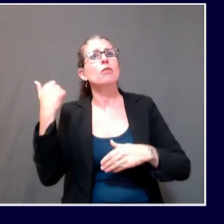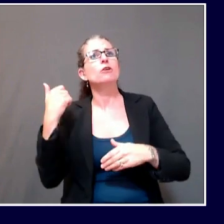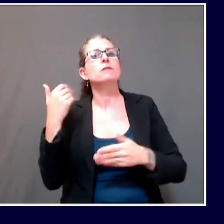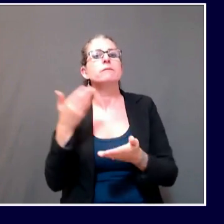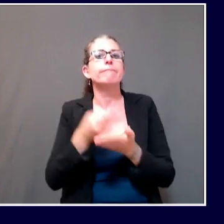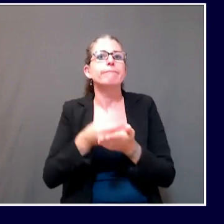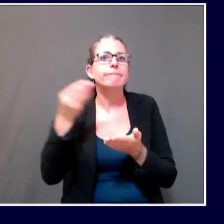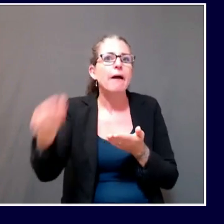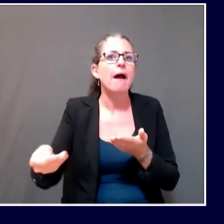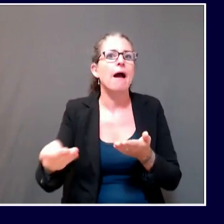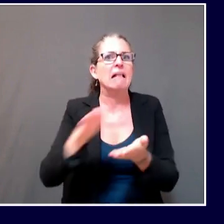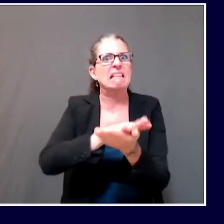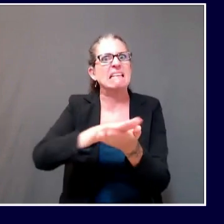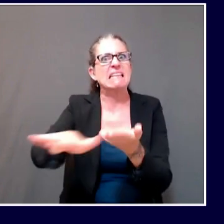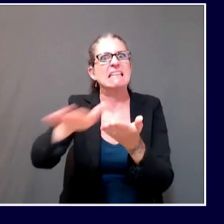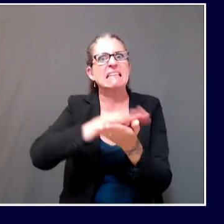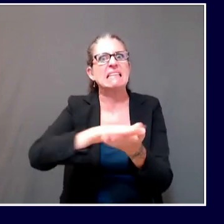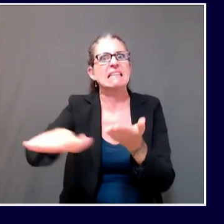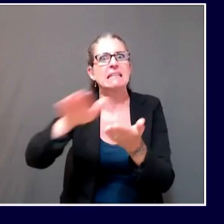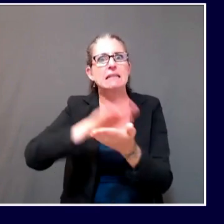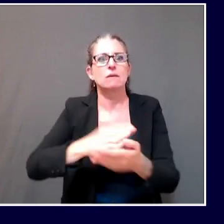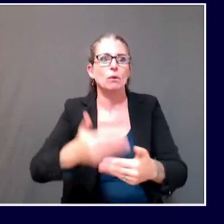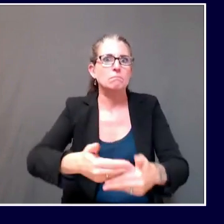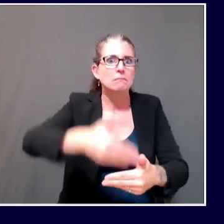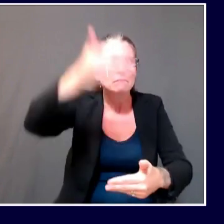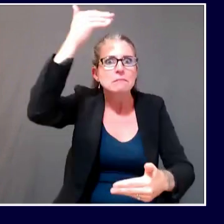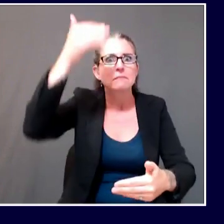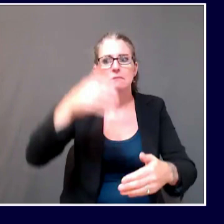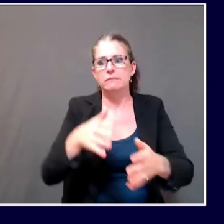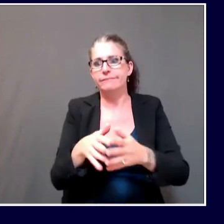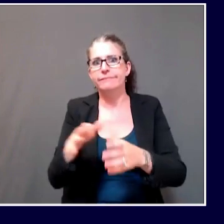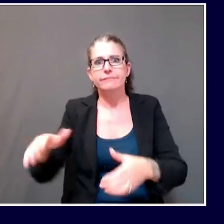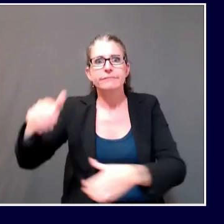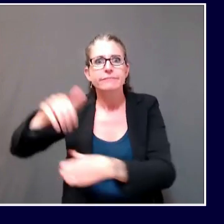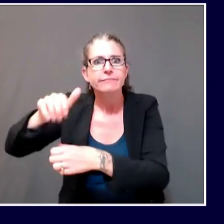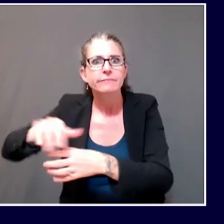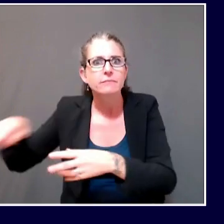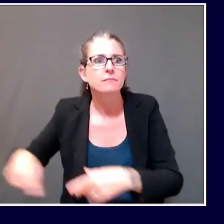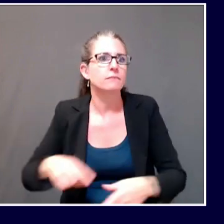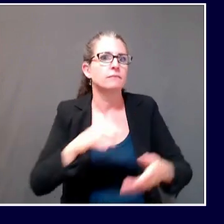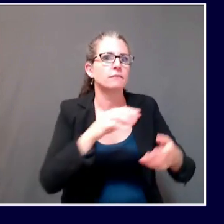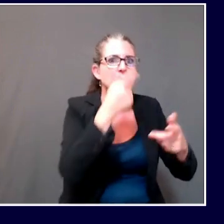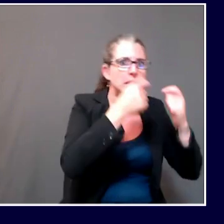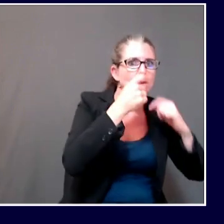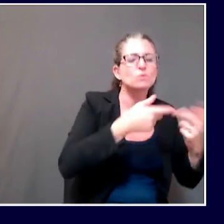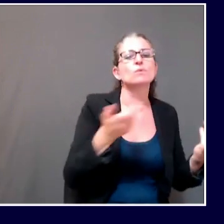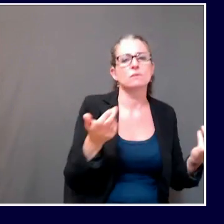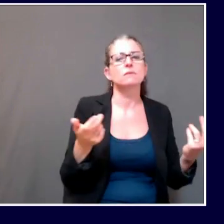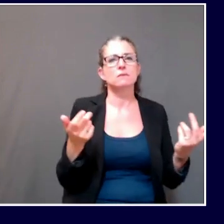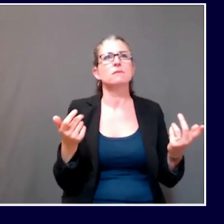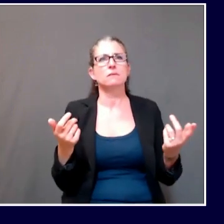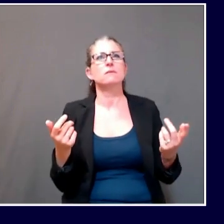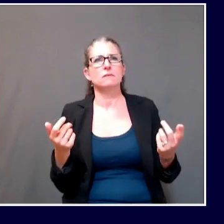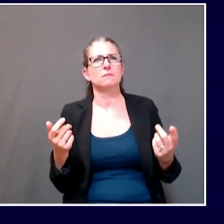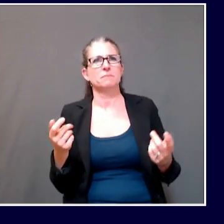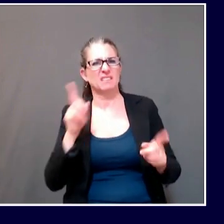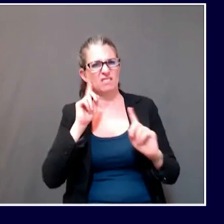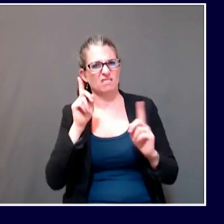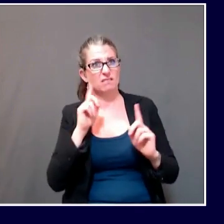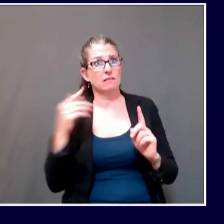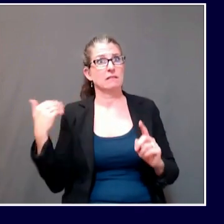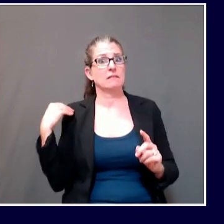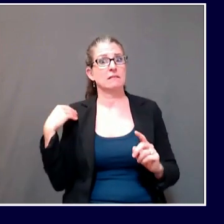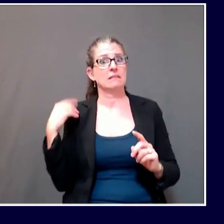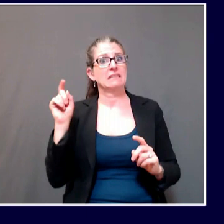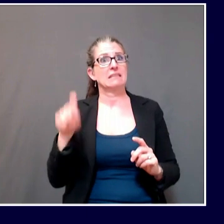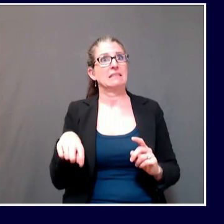costs. Whether, whether teachers are buying other supplies, extra supplies based on the precautions,